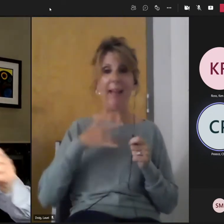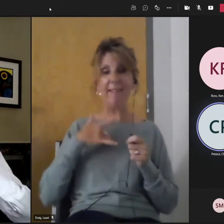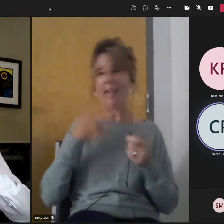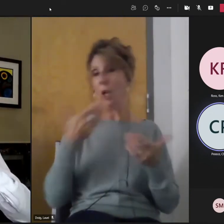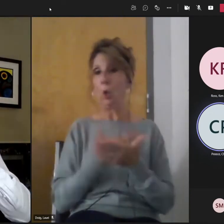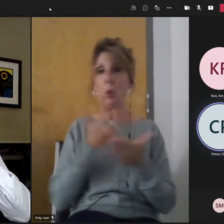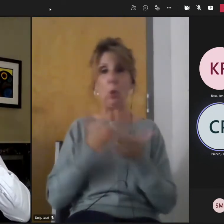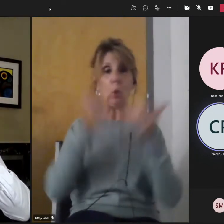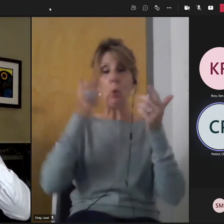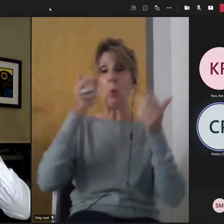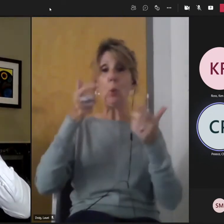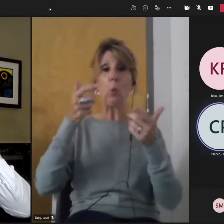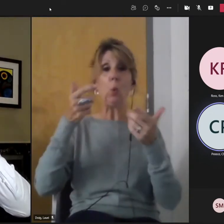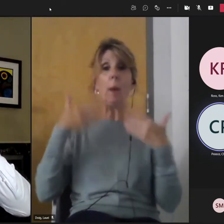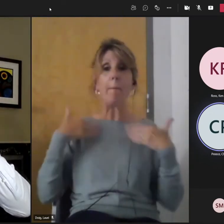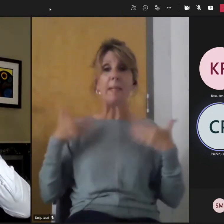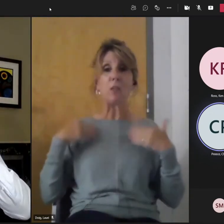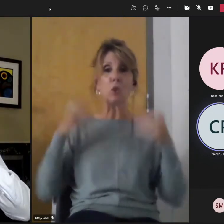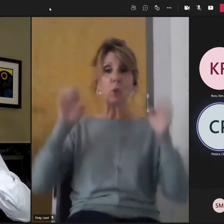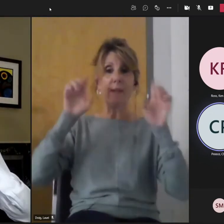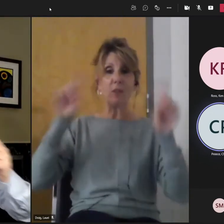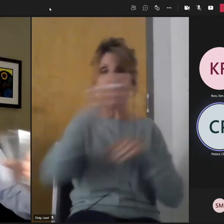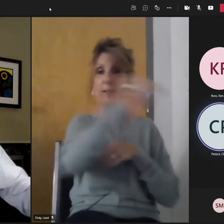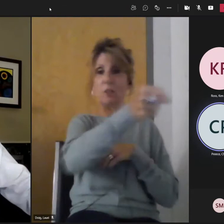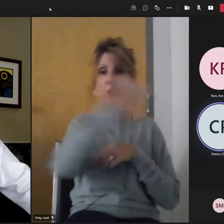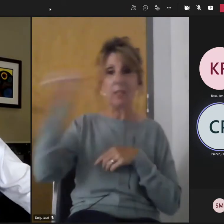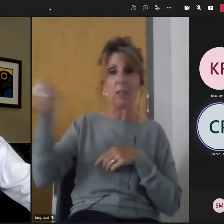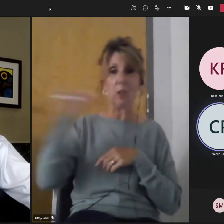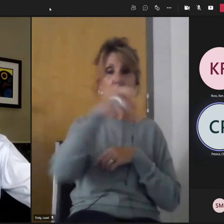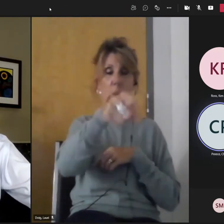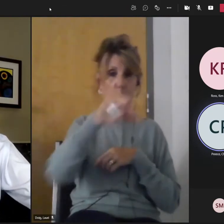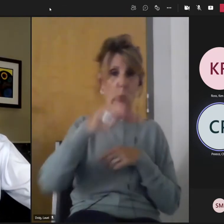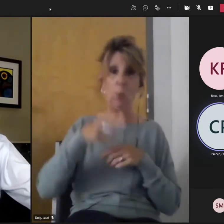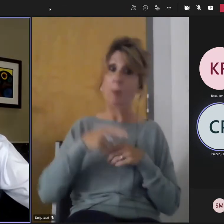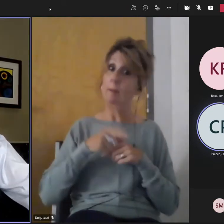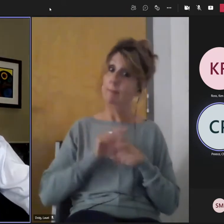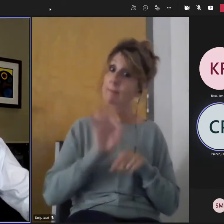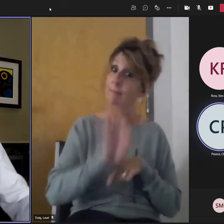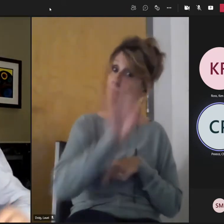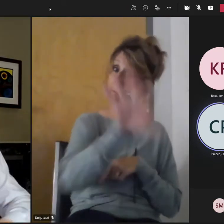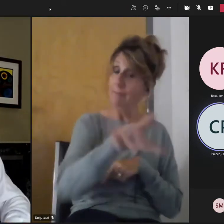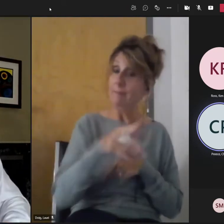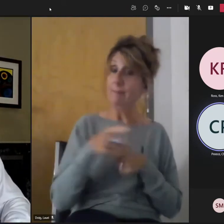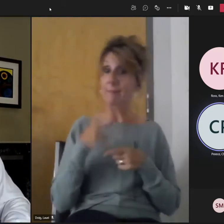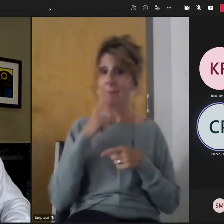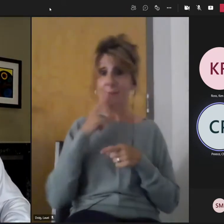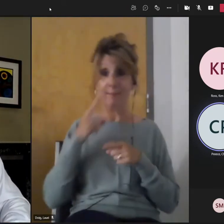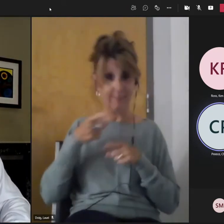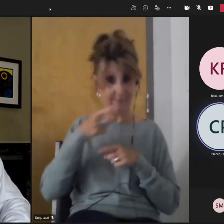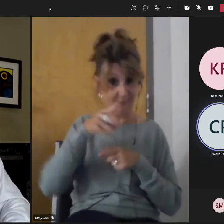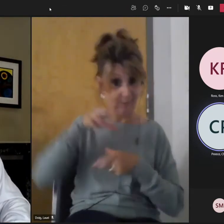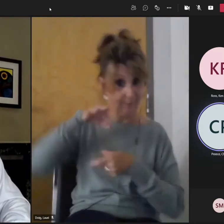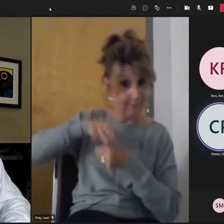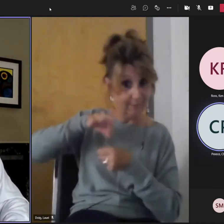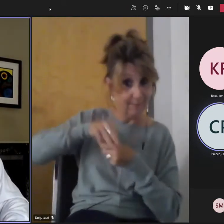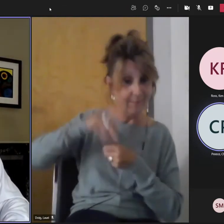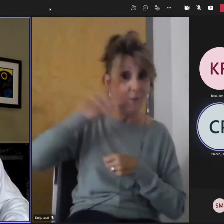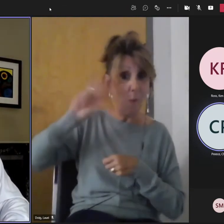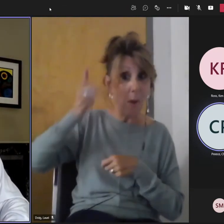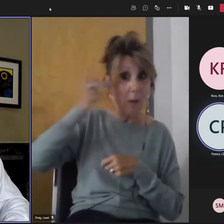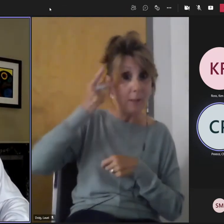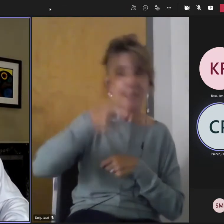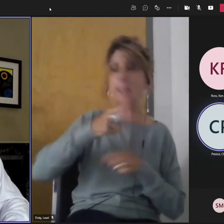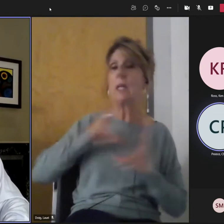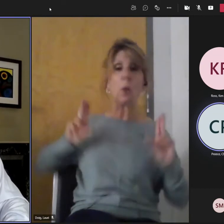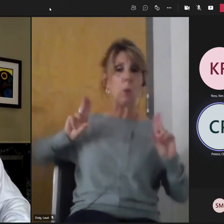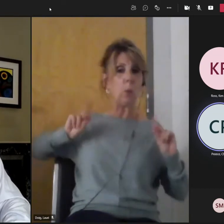the next minister of education. So food for thought there. You're not going to run for politics anytime soon, are you? No.